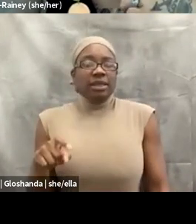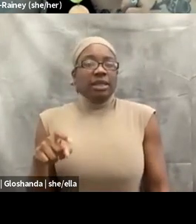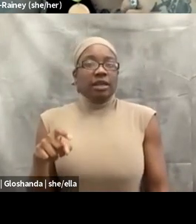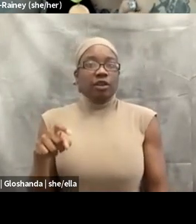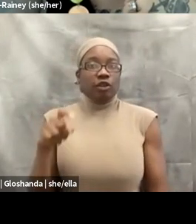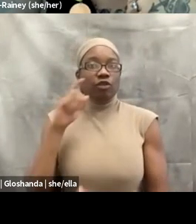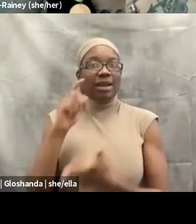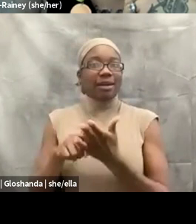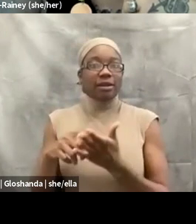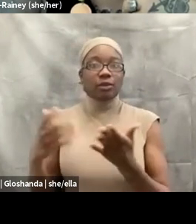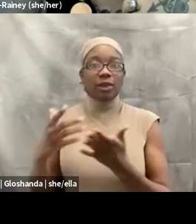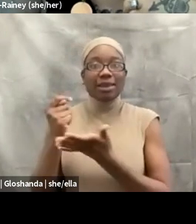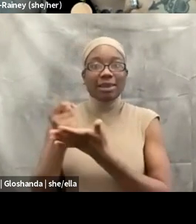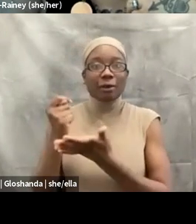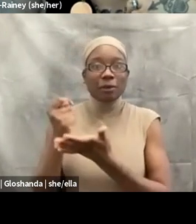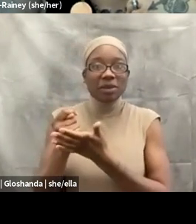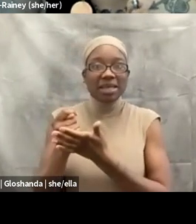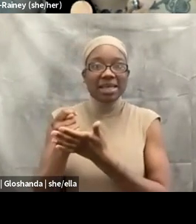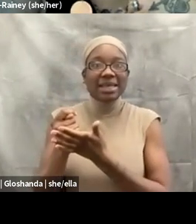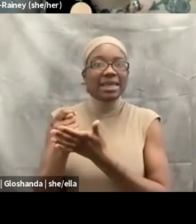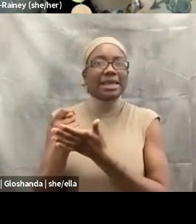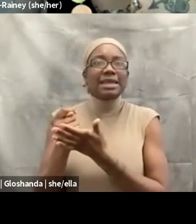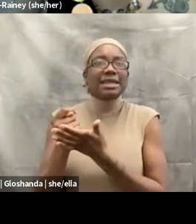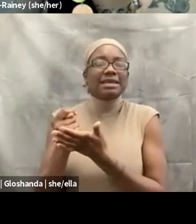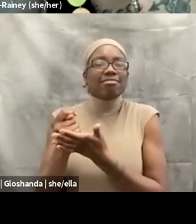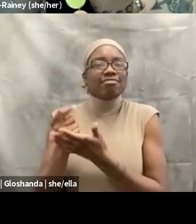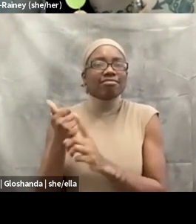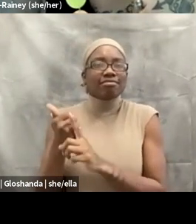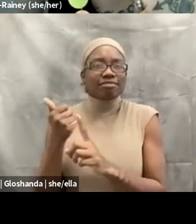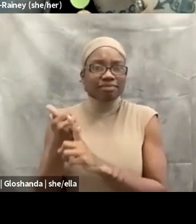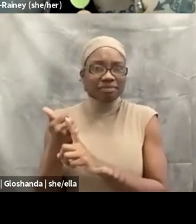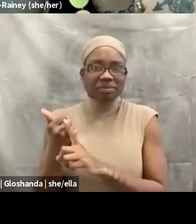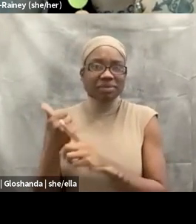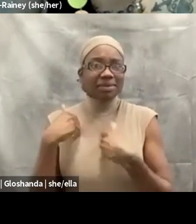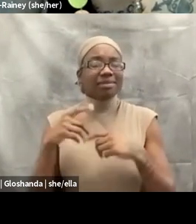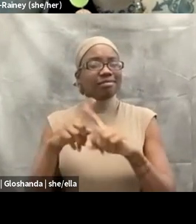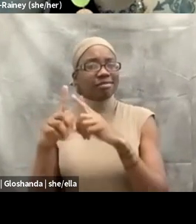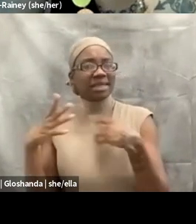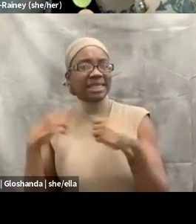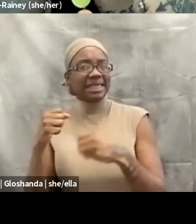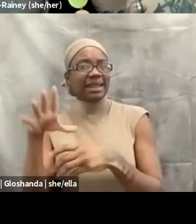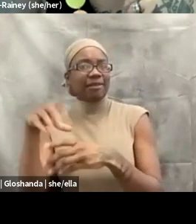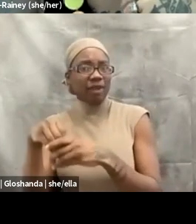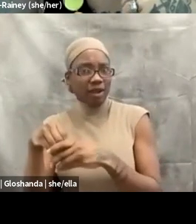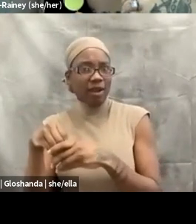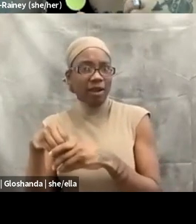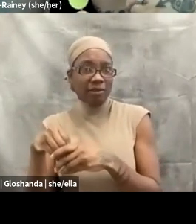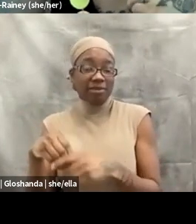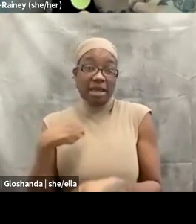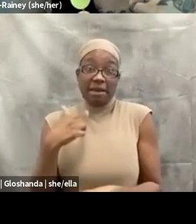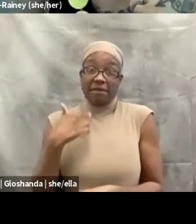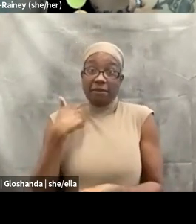it. therapy would have had me probably going around and around a little bit longer than I would have liked.